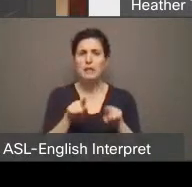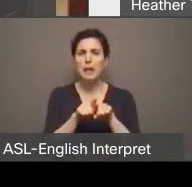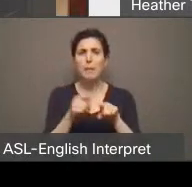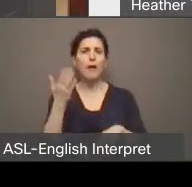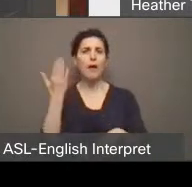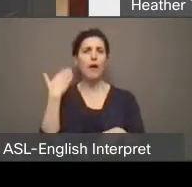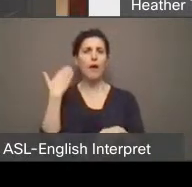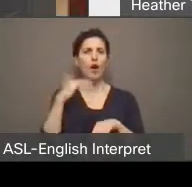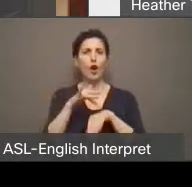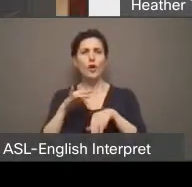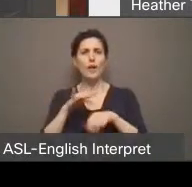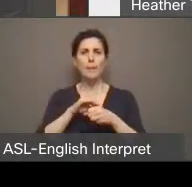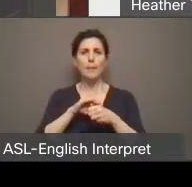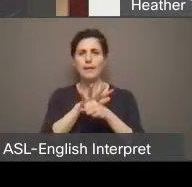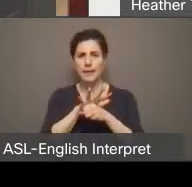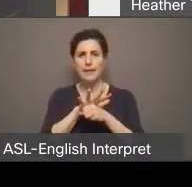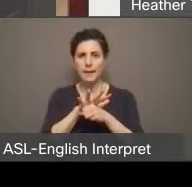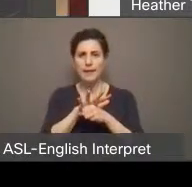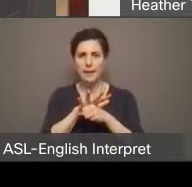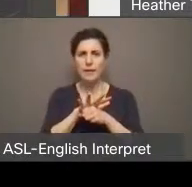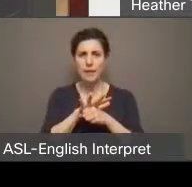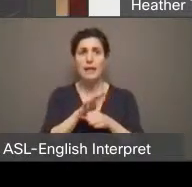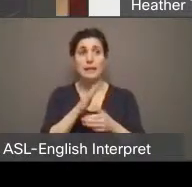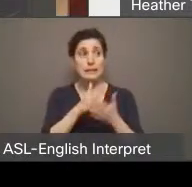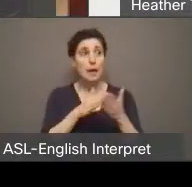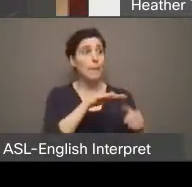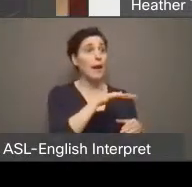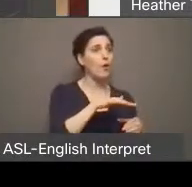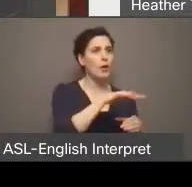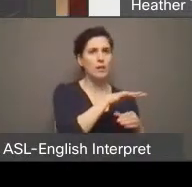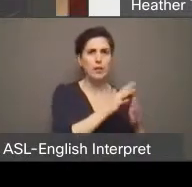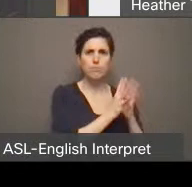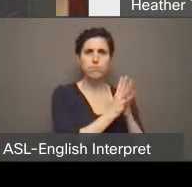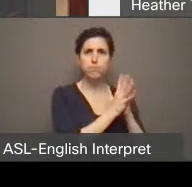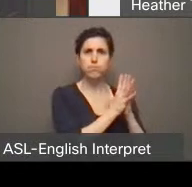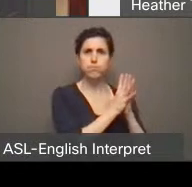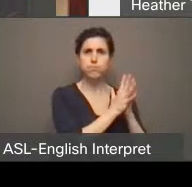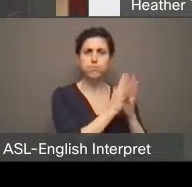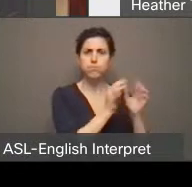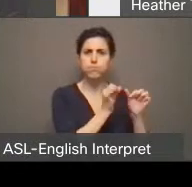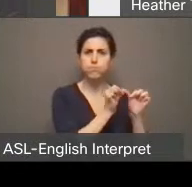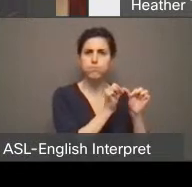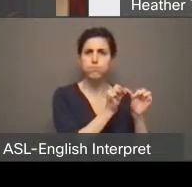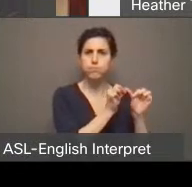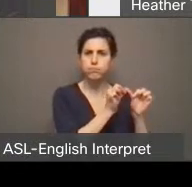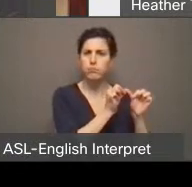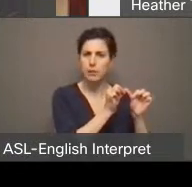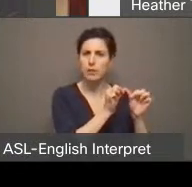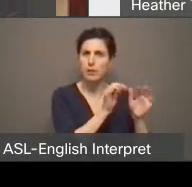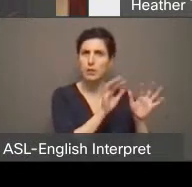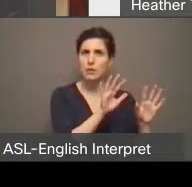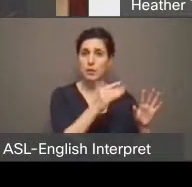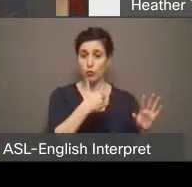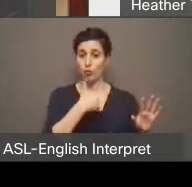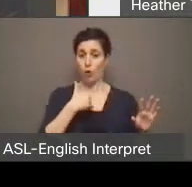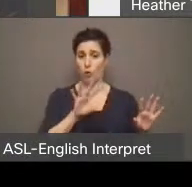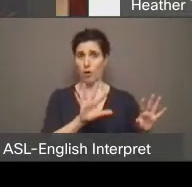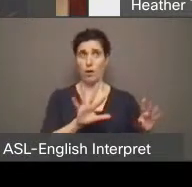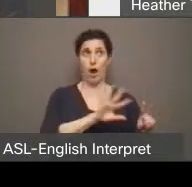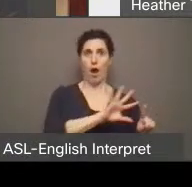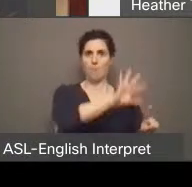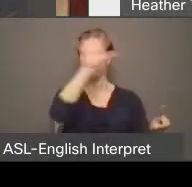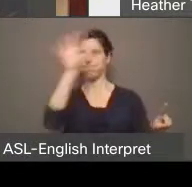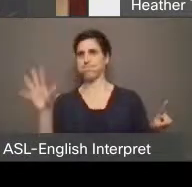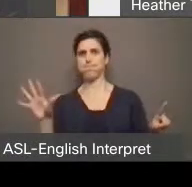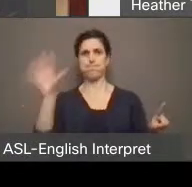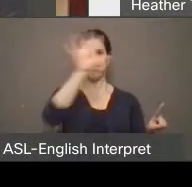pandemic when crowding persisted on a number of bus routes, again, particularly in inner suburbs, that you didn't see the decline of the rest of